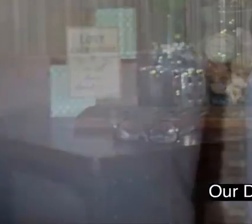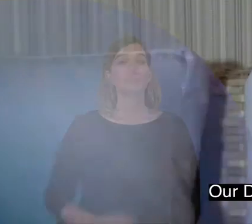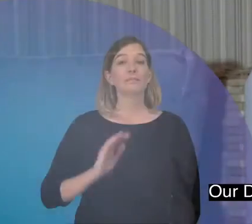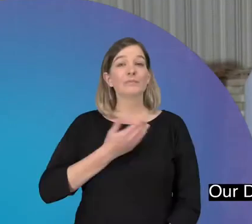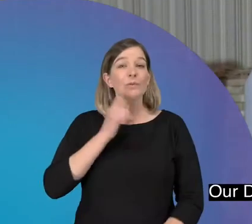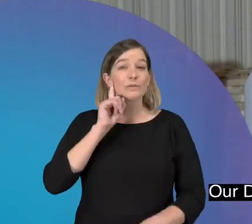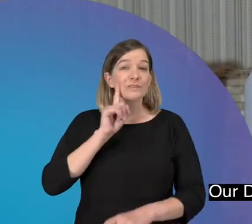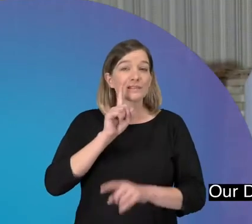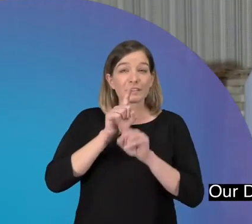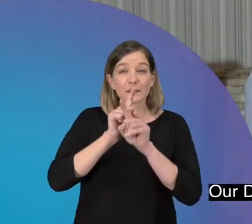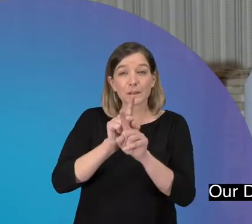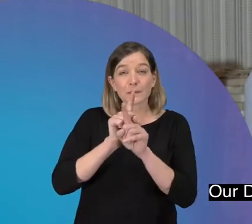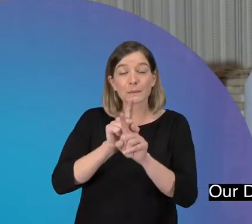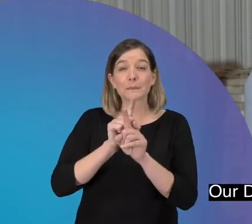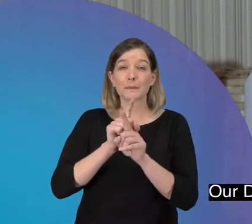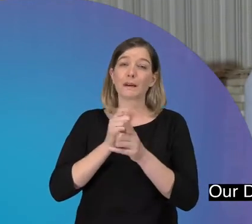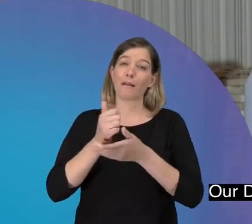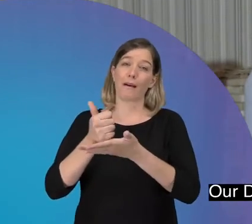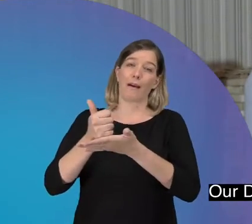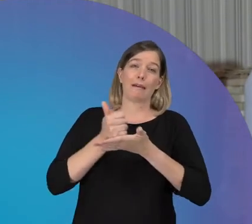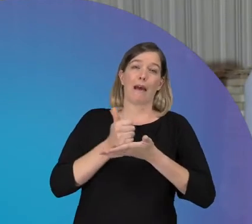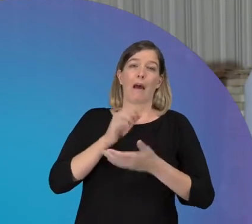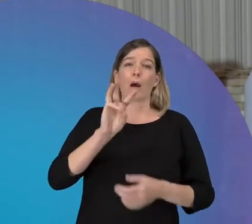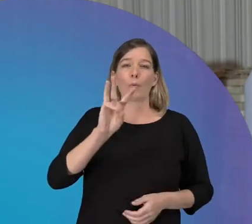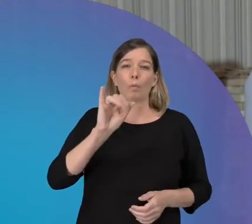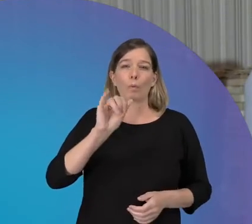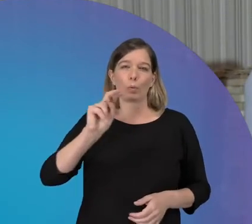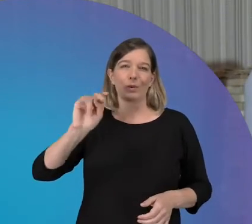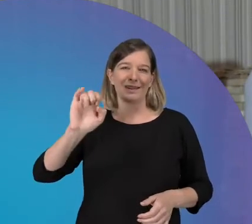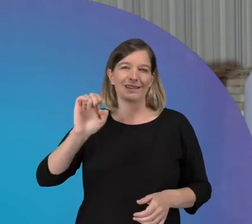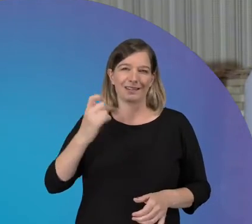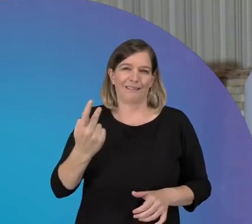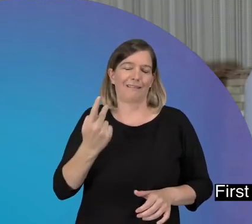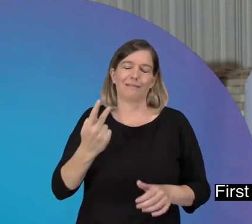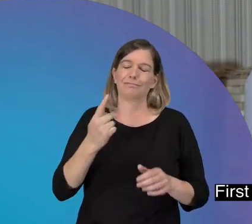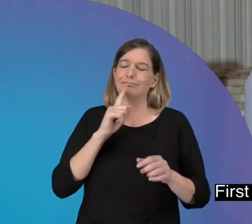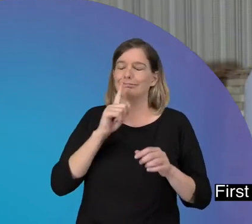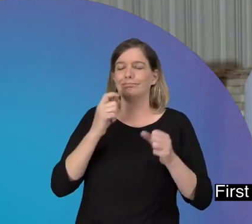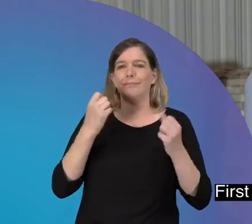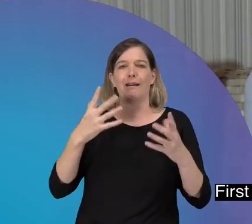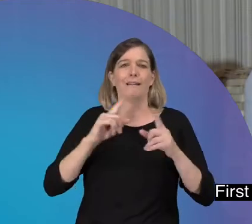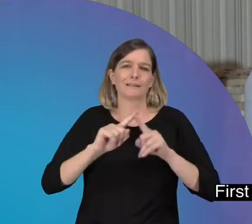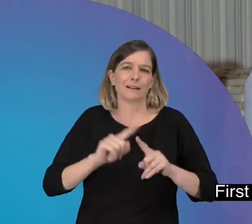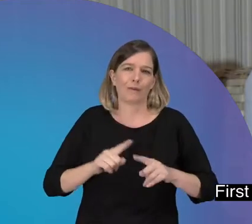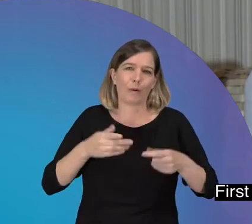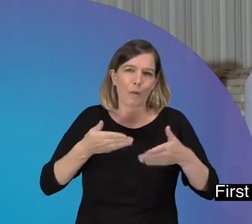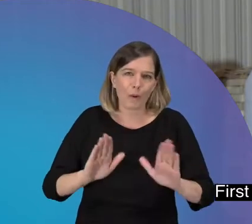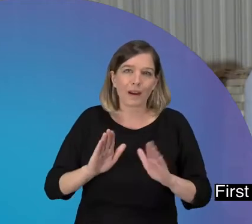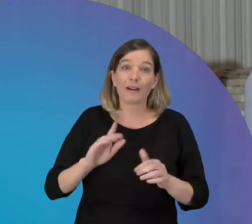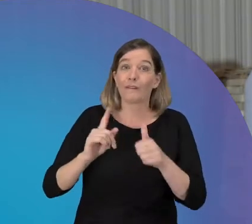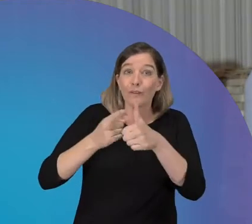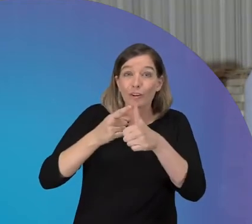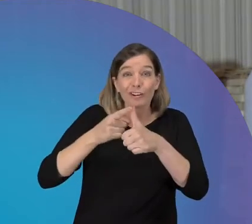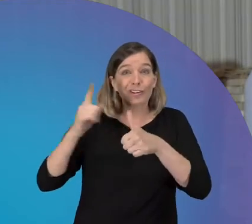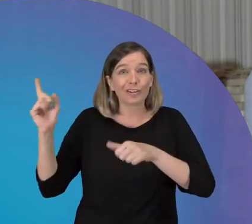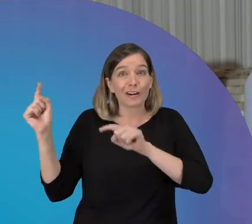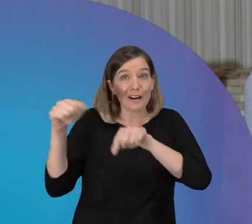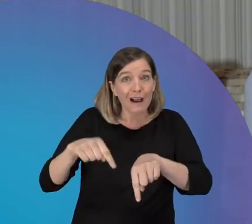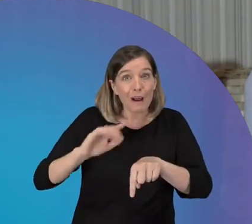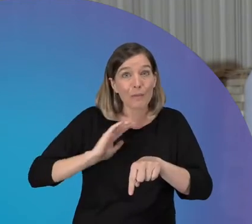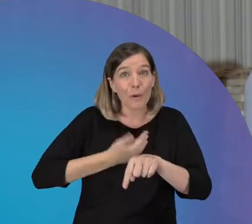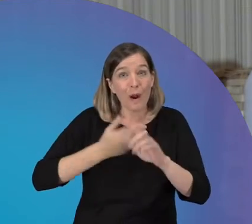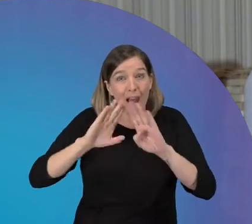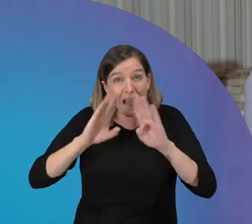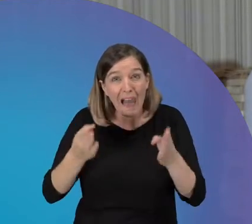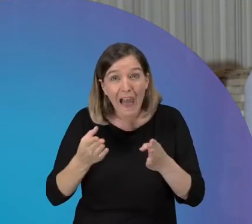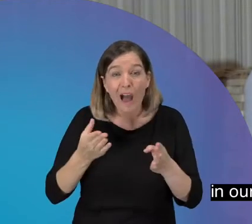that to her. Our deaf mentor has helped Winnie and I in a number of ways. First of all, by coming into our home and interacting with our